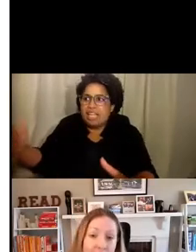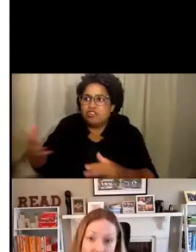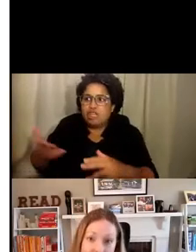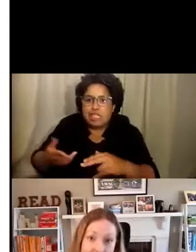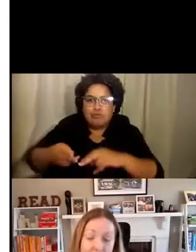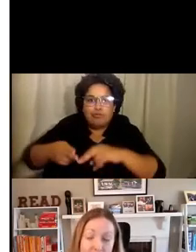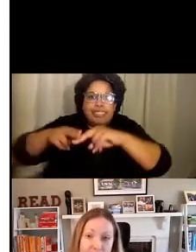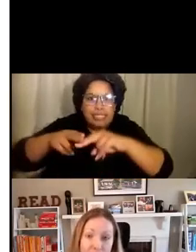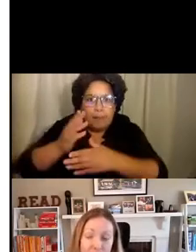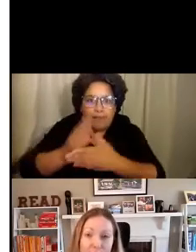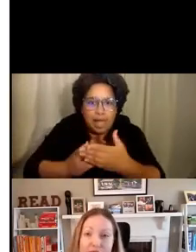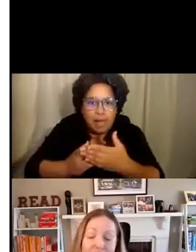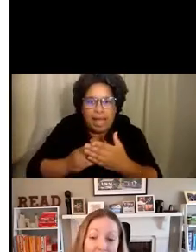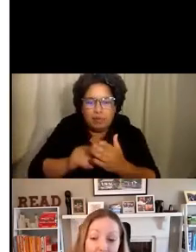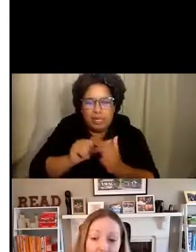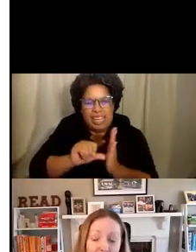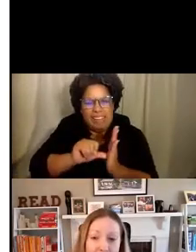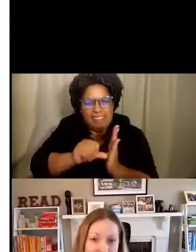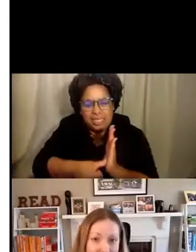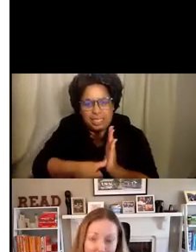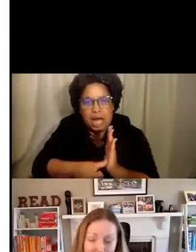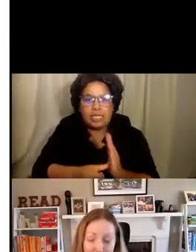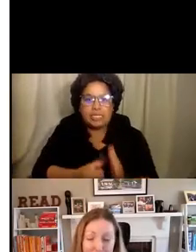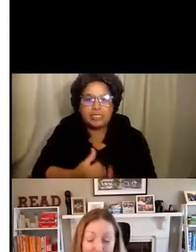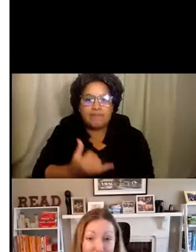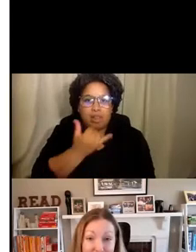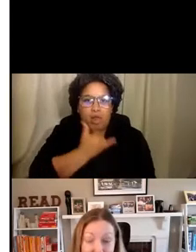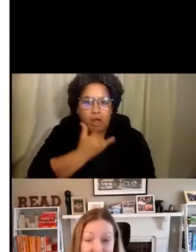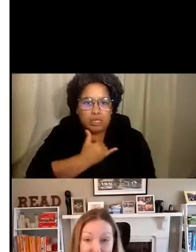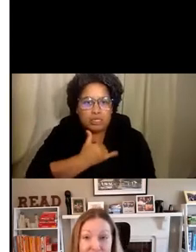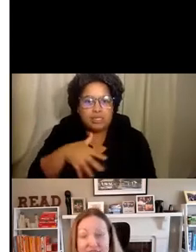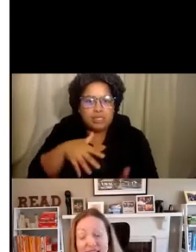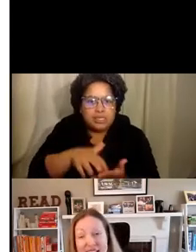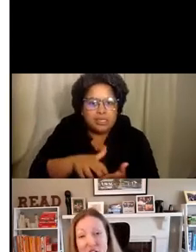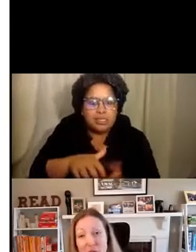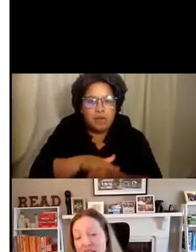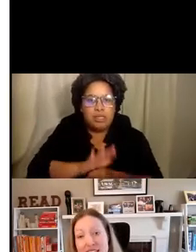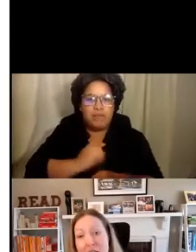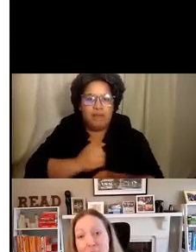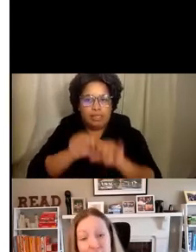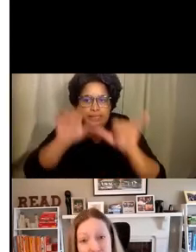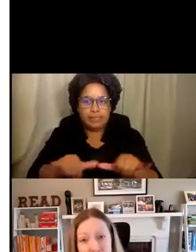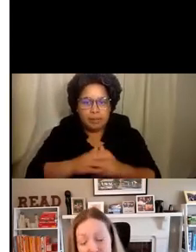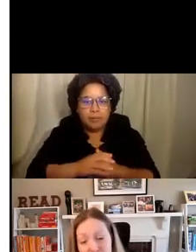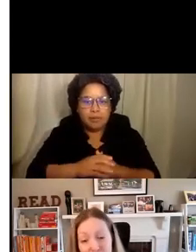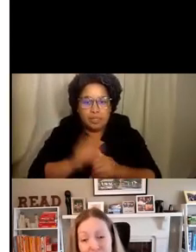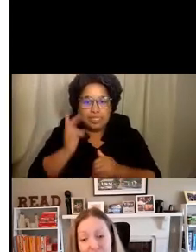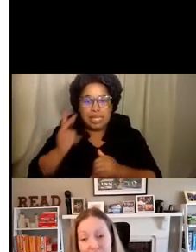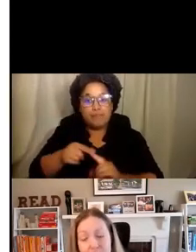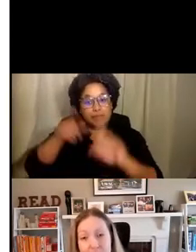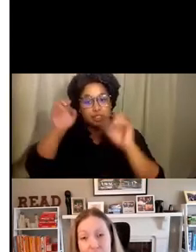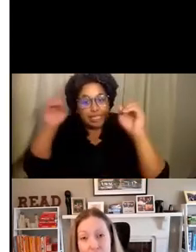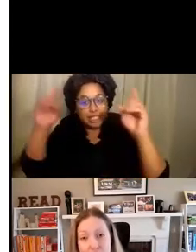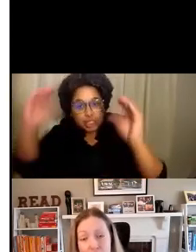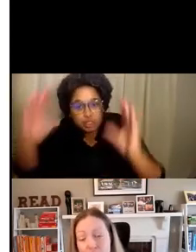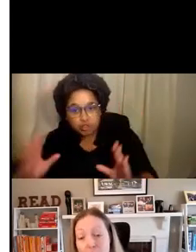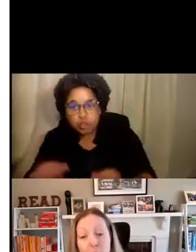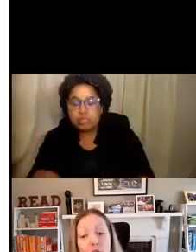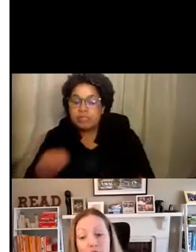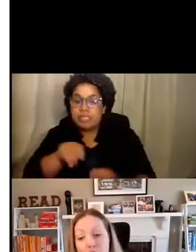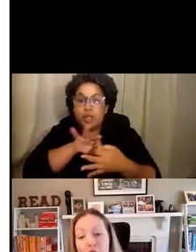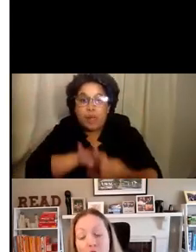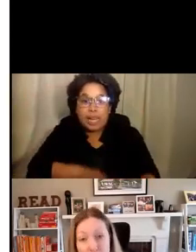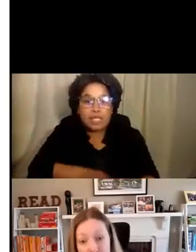flaws in our systems. We see that as a former special education teacher. We see that particularly when it comes to